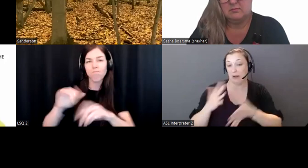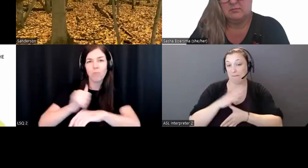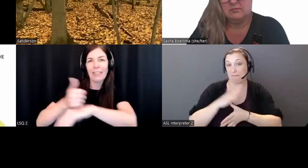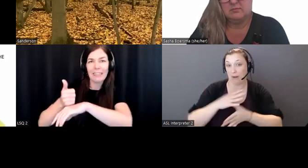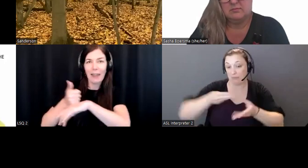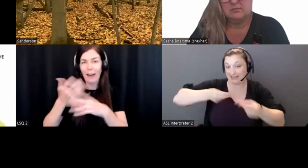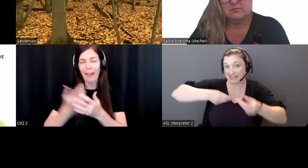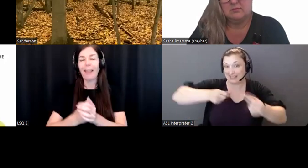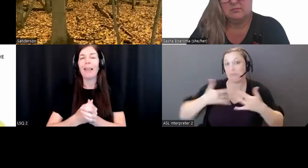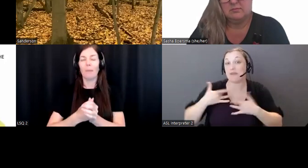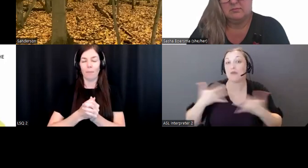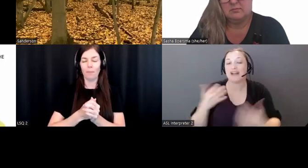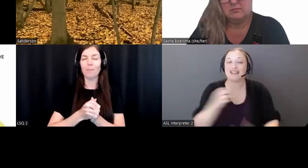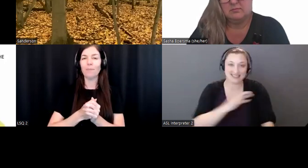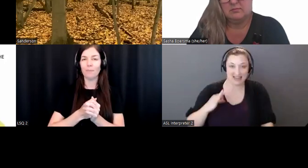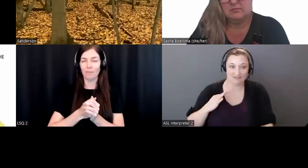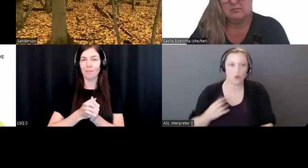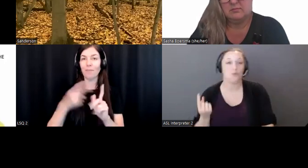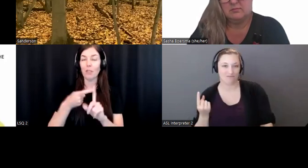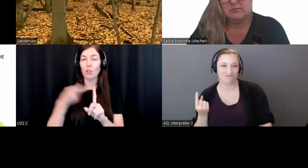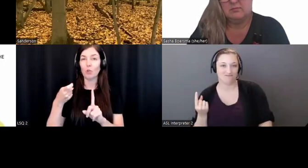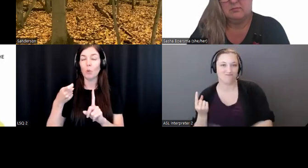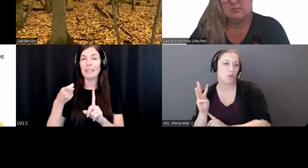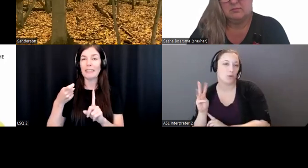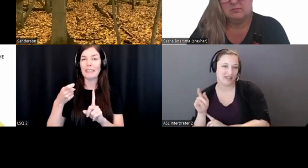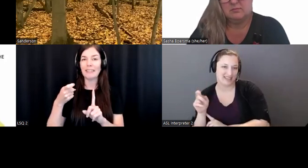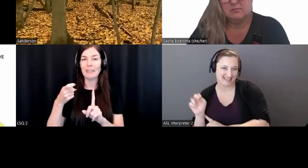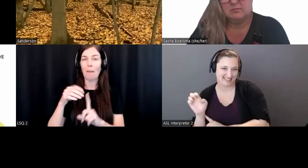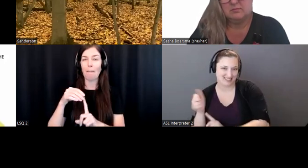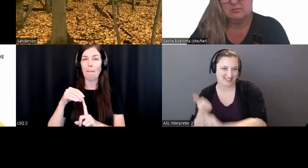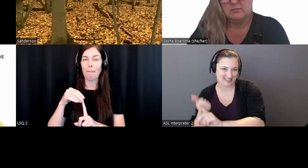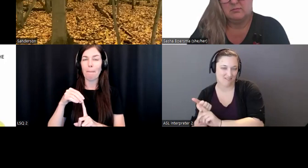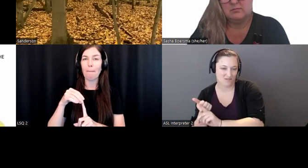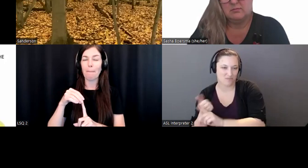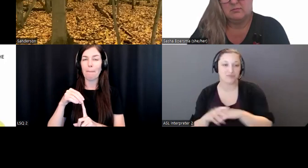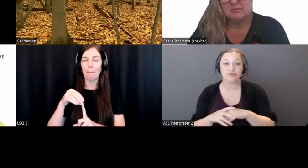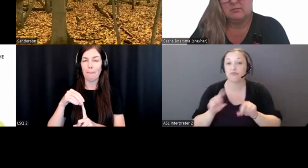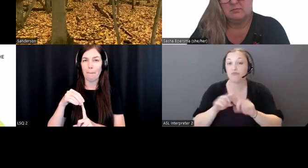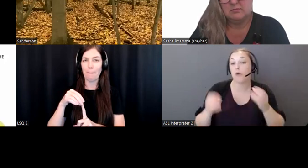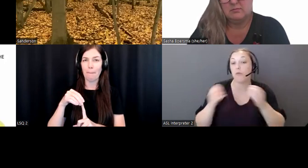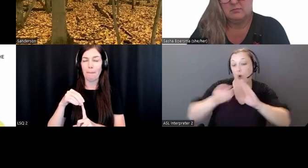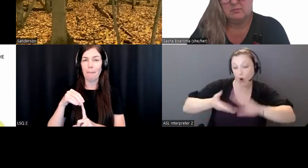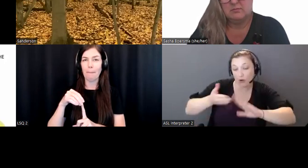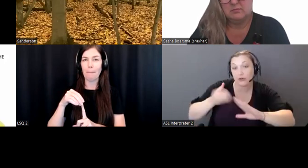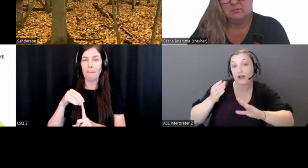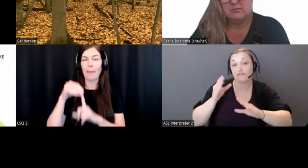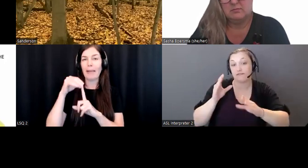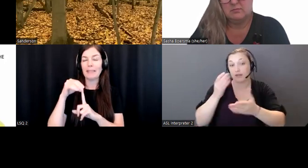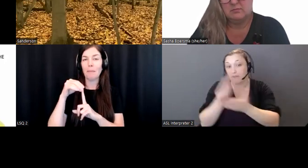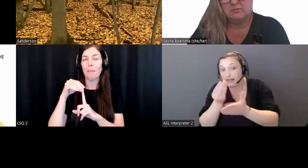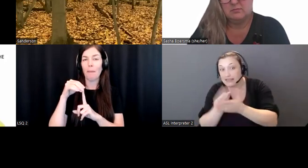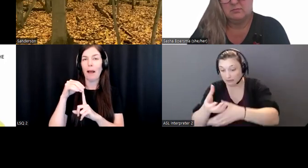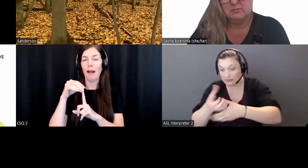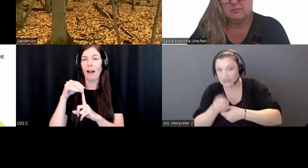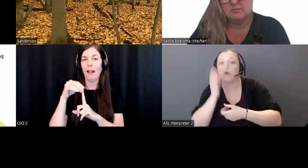staffing, of which there is one in Winnie. But as we get additional operational funding, we'll continue to grow the office. The second